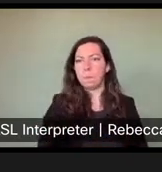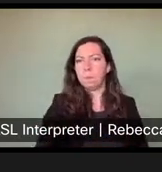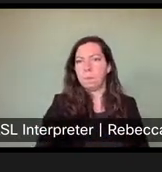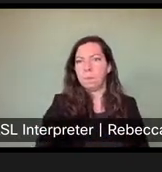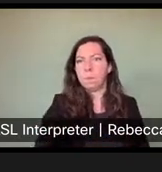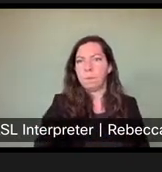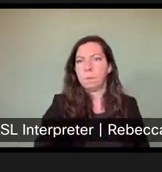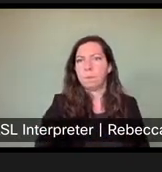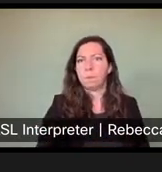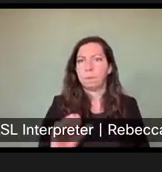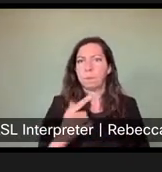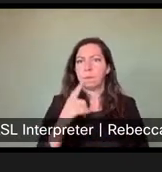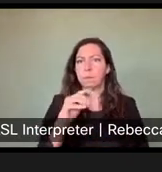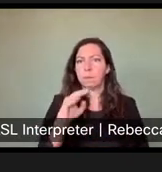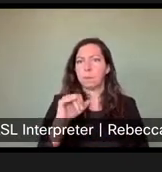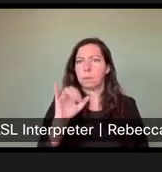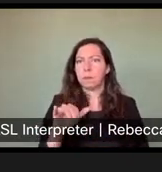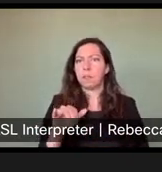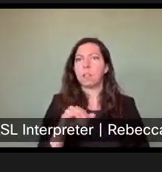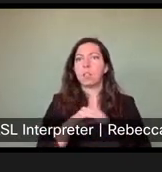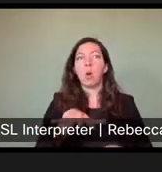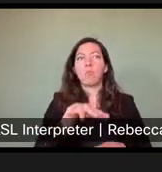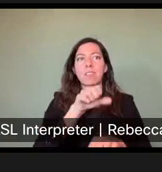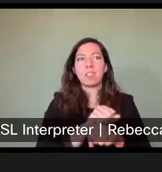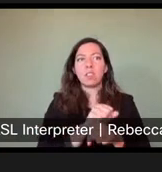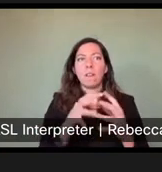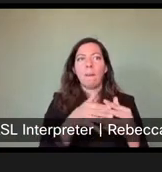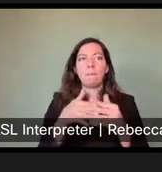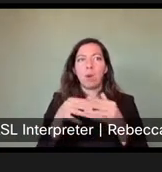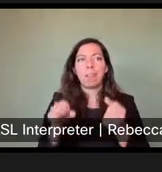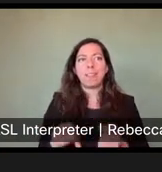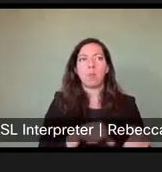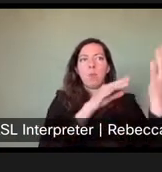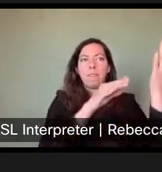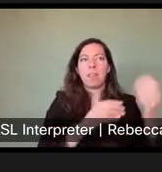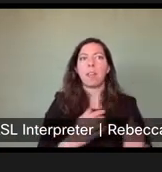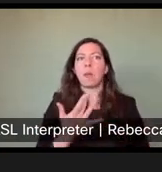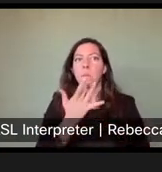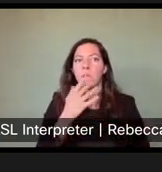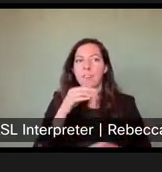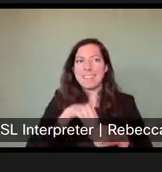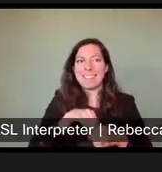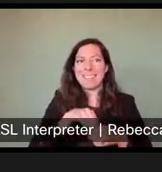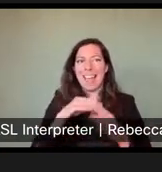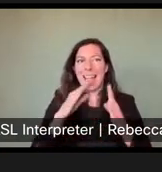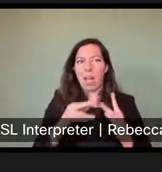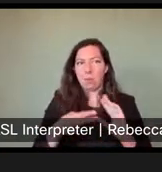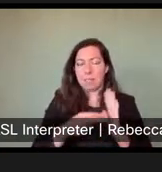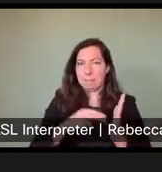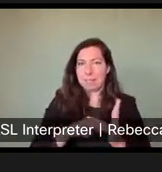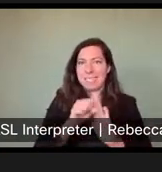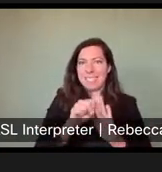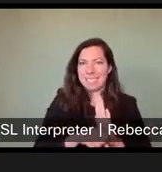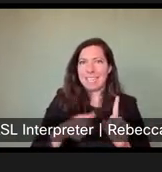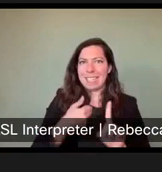Sergeant McKay says get rid of reserve America for reservations and go in house reservation system. So while